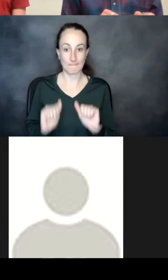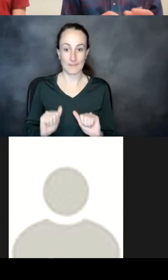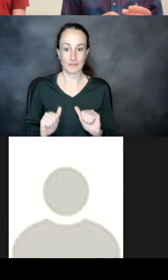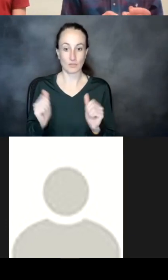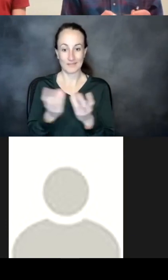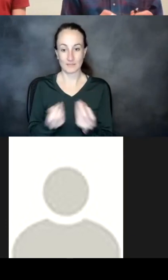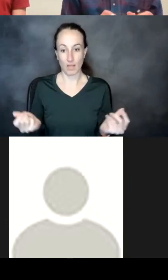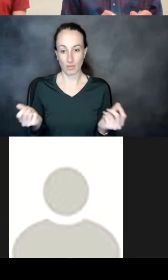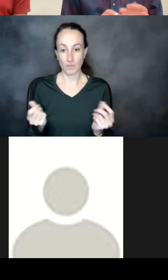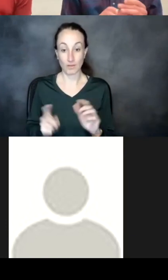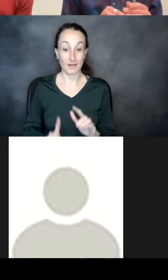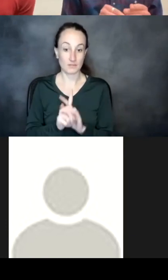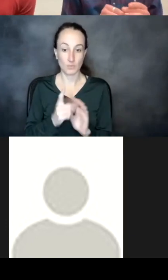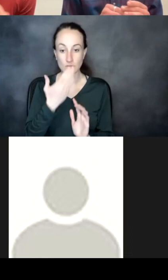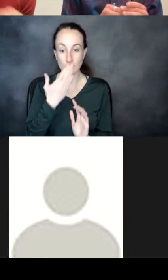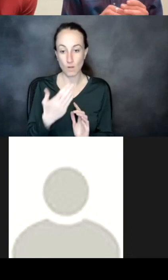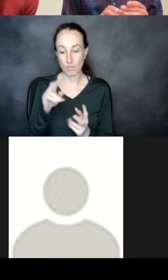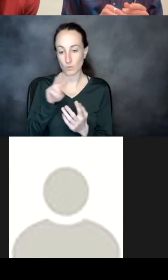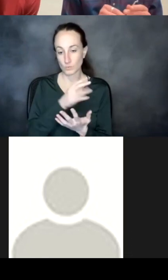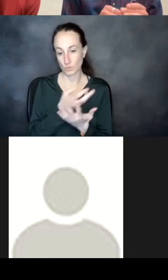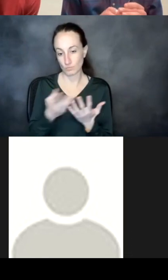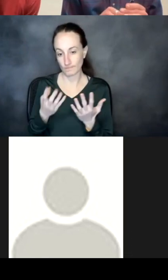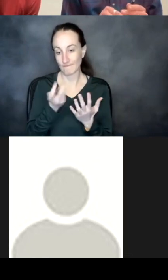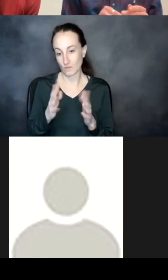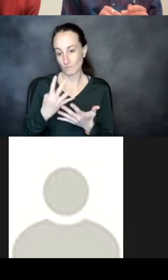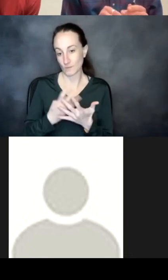expressing well so those were a couple filters too